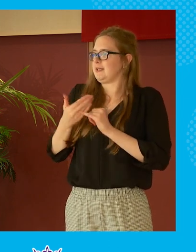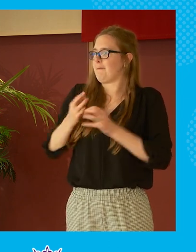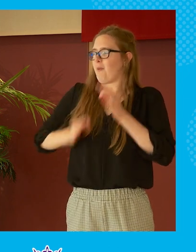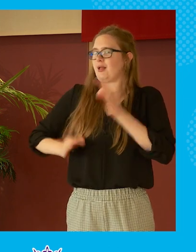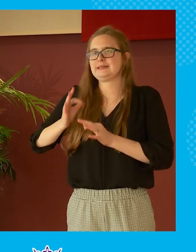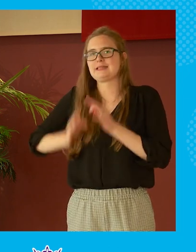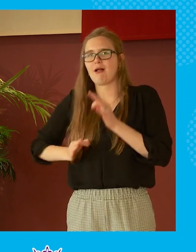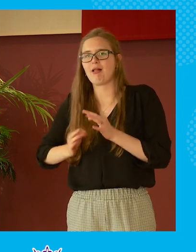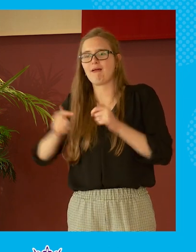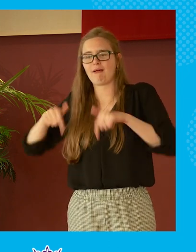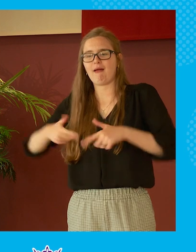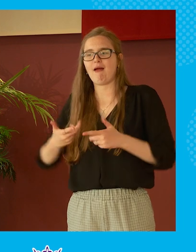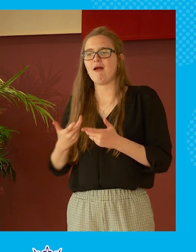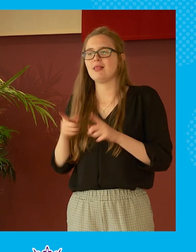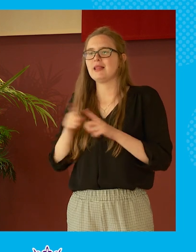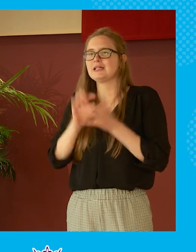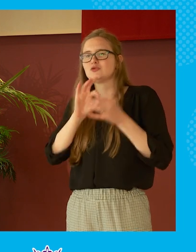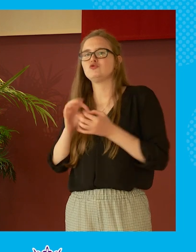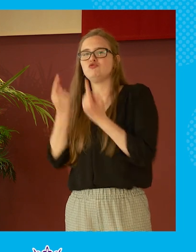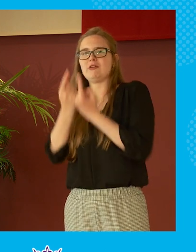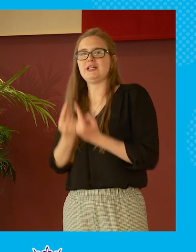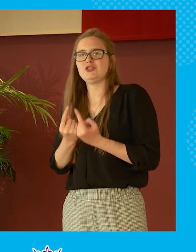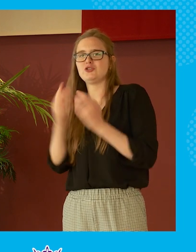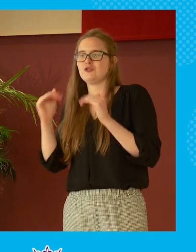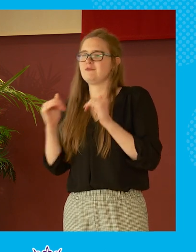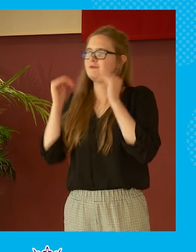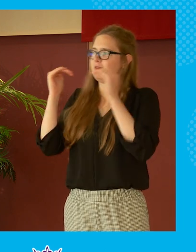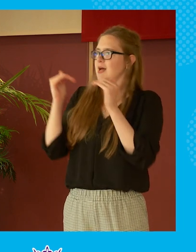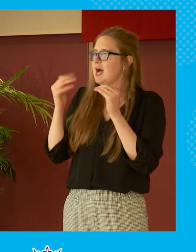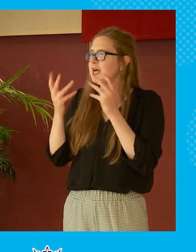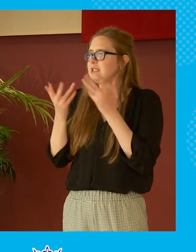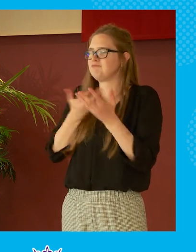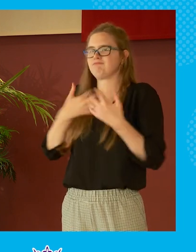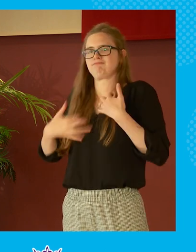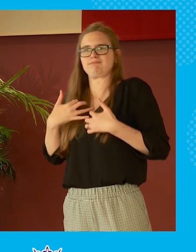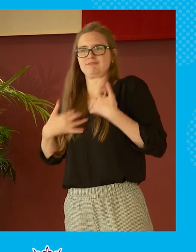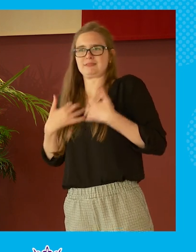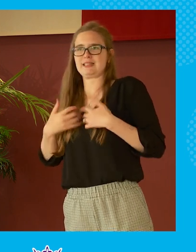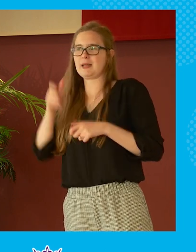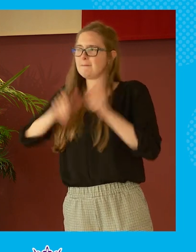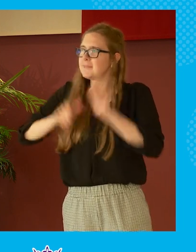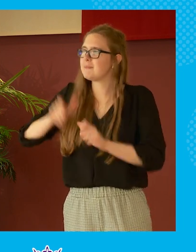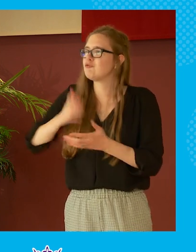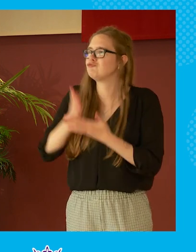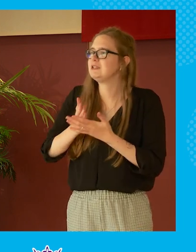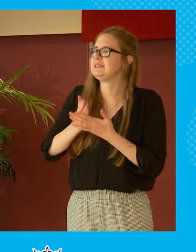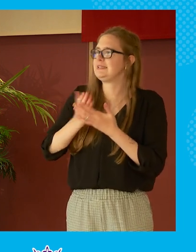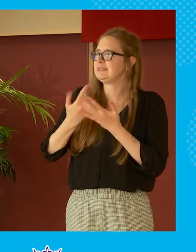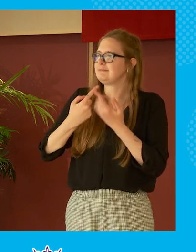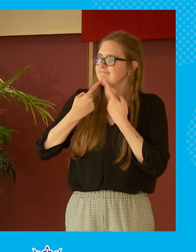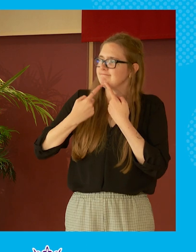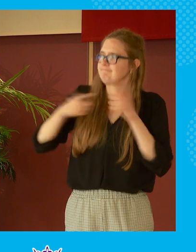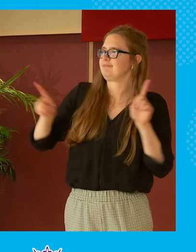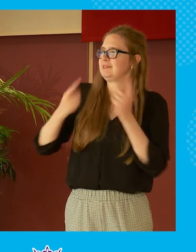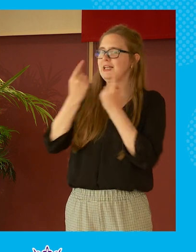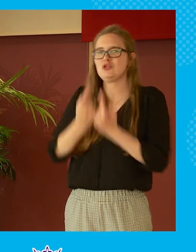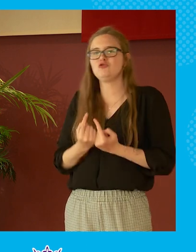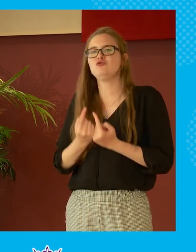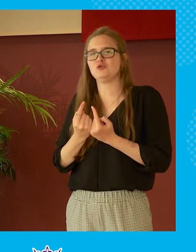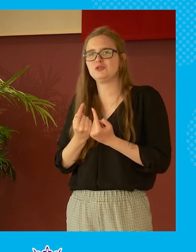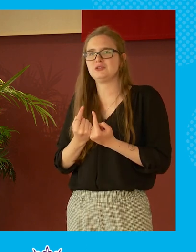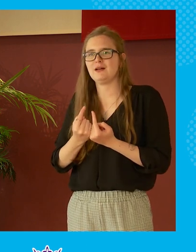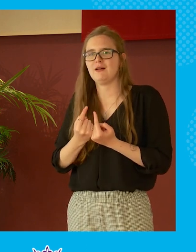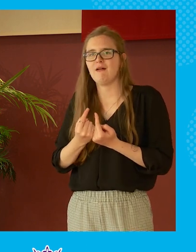is around uh issues of high resonance and and people really exploiting those issues in a way